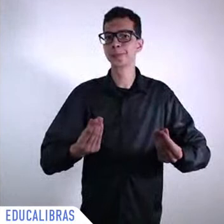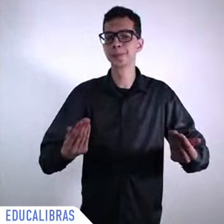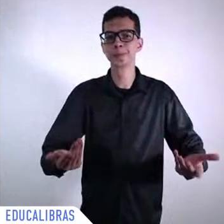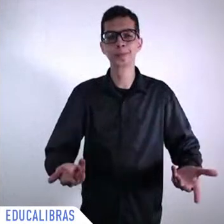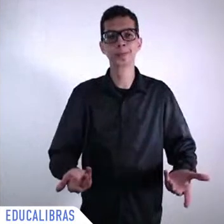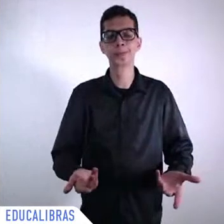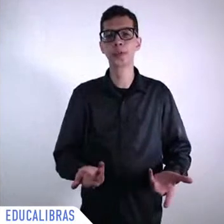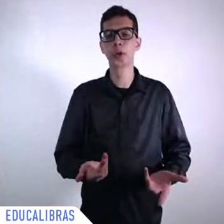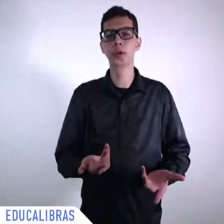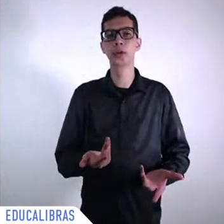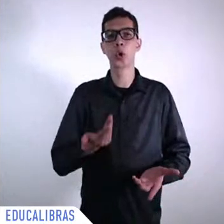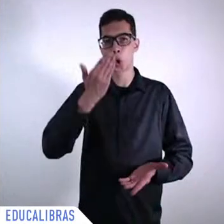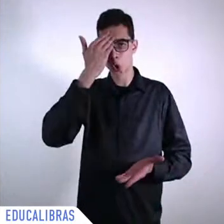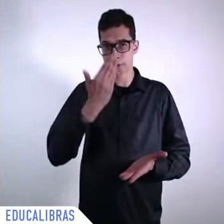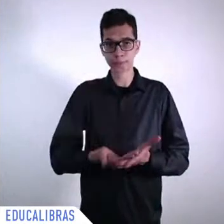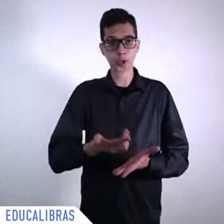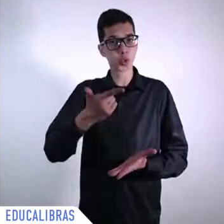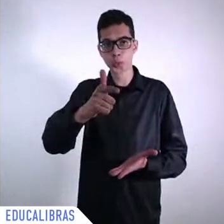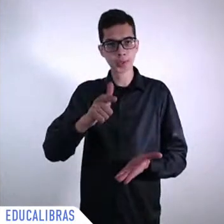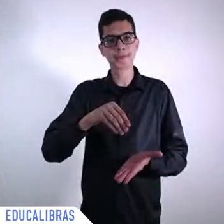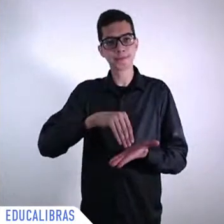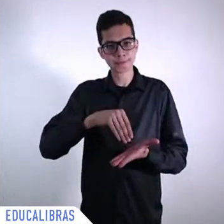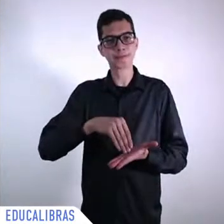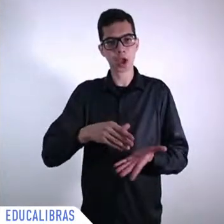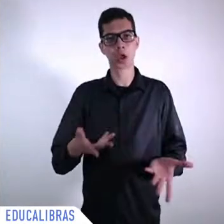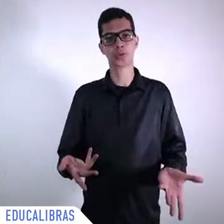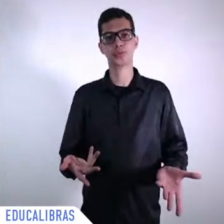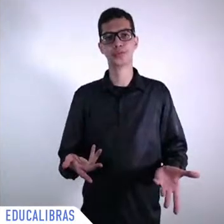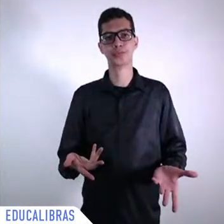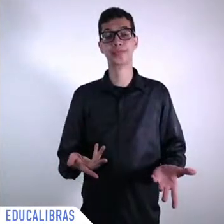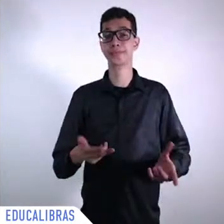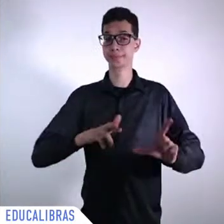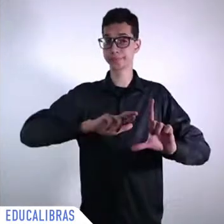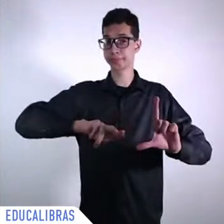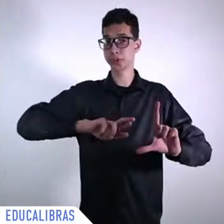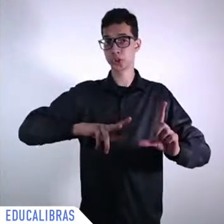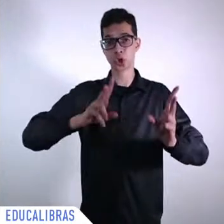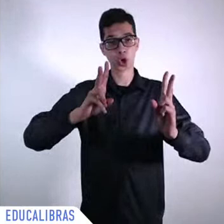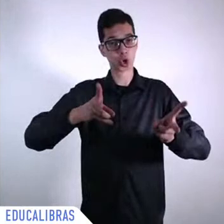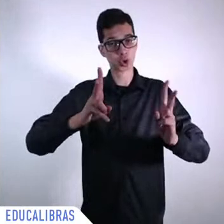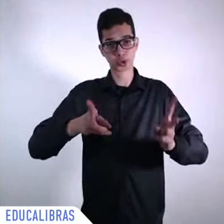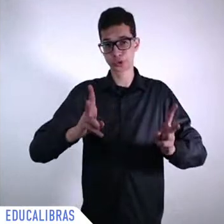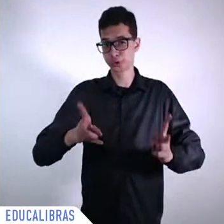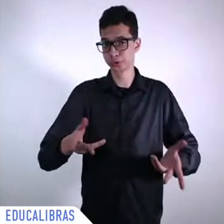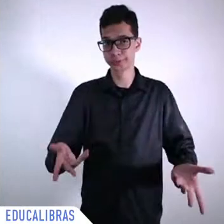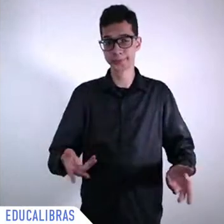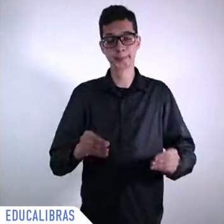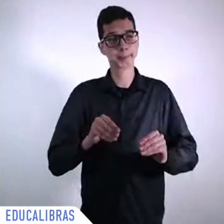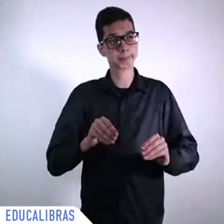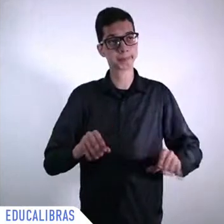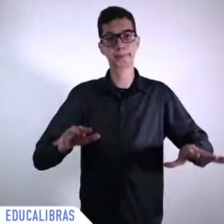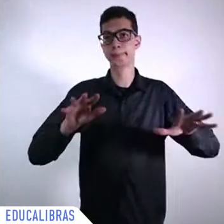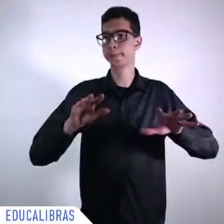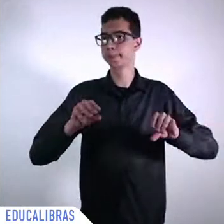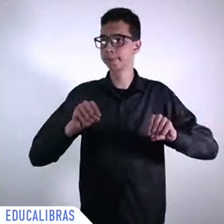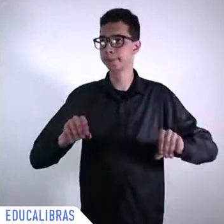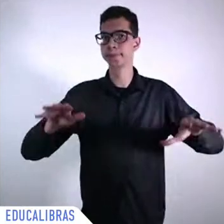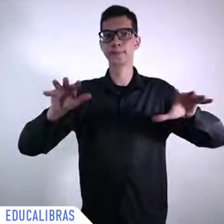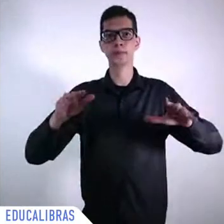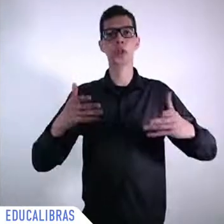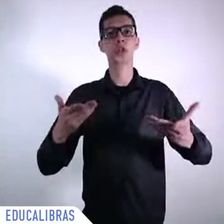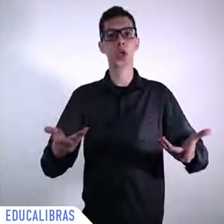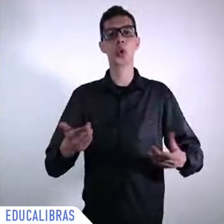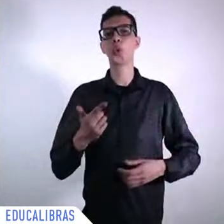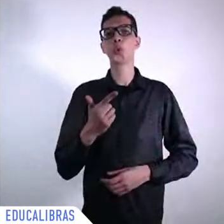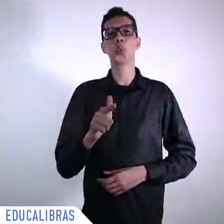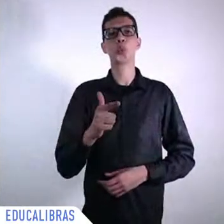I would say a strong educated citizens probably we will not solve this